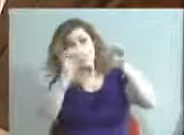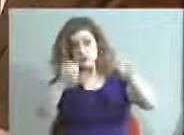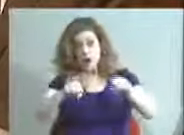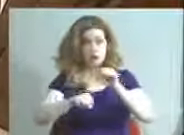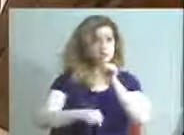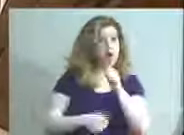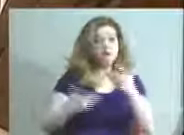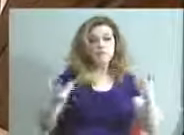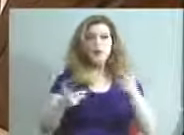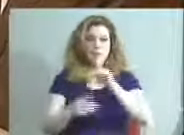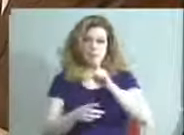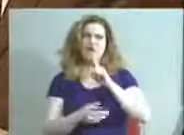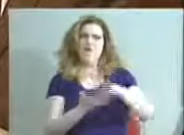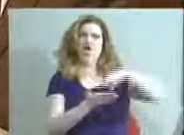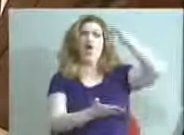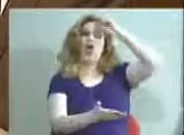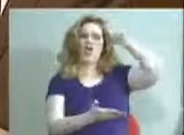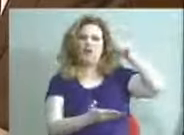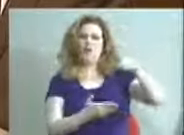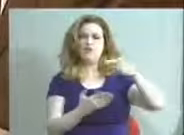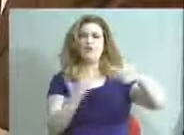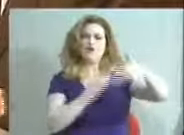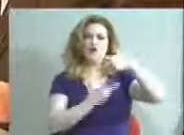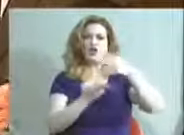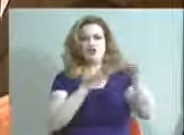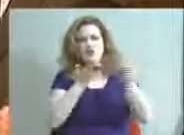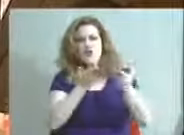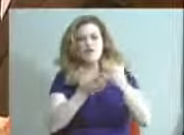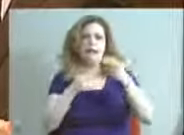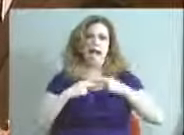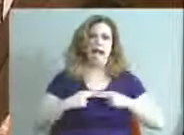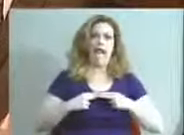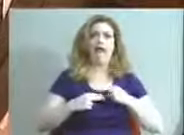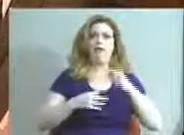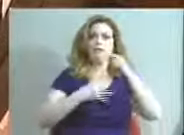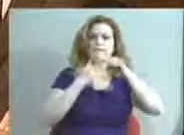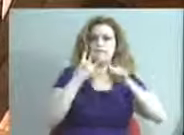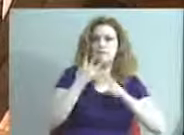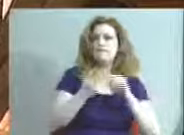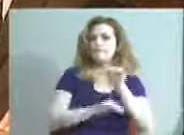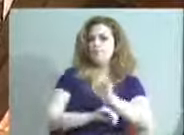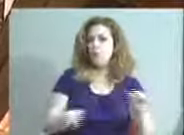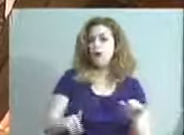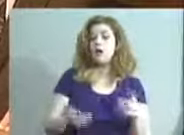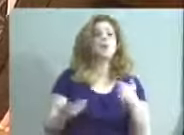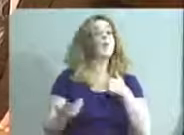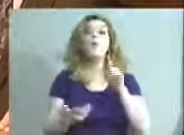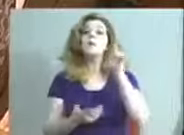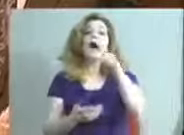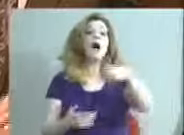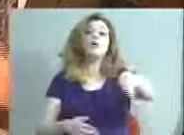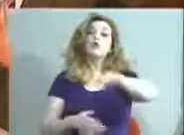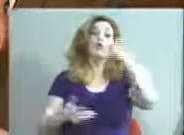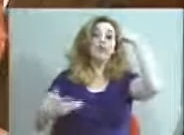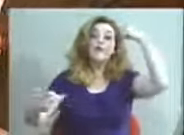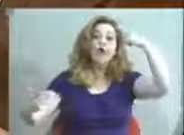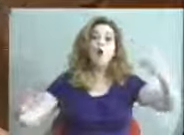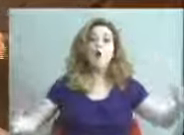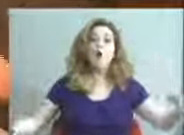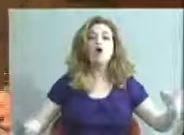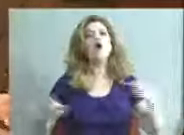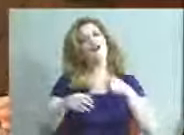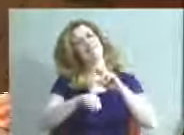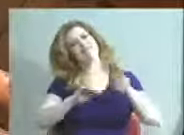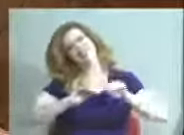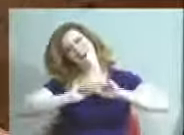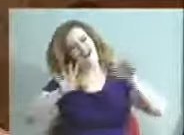definitely learn from them on the social service and health obstacles as well. So what am I asking for? Obviously, you all